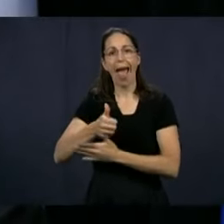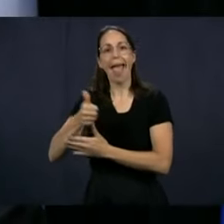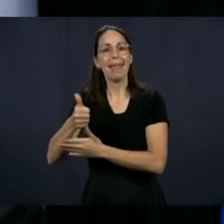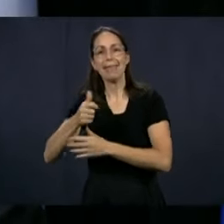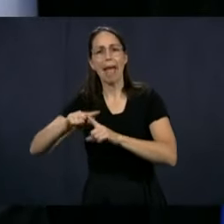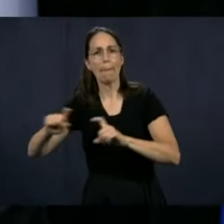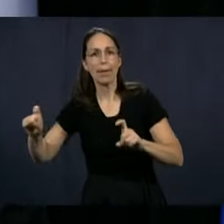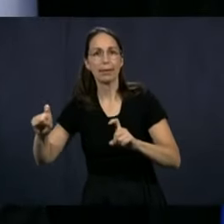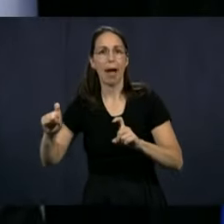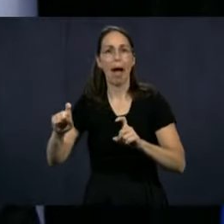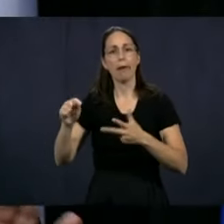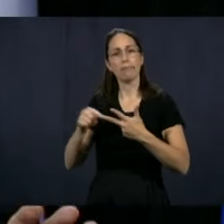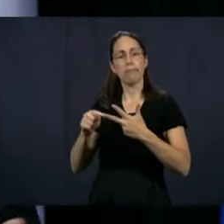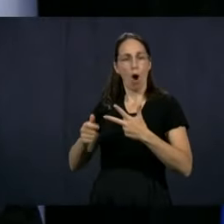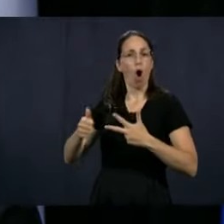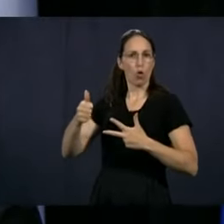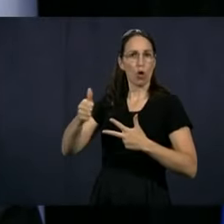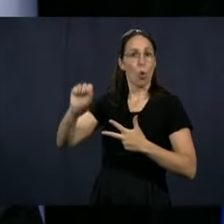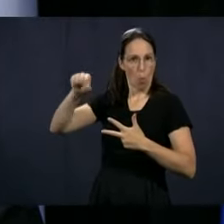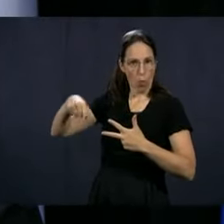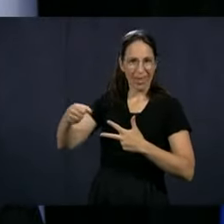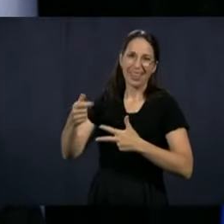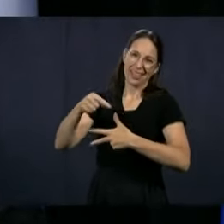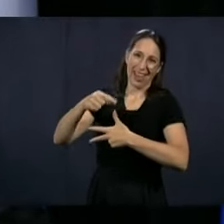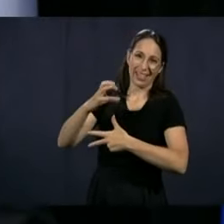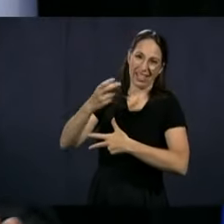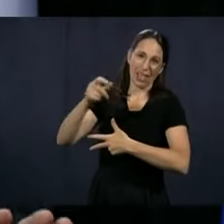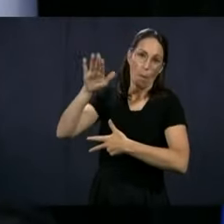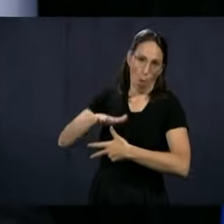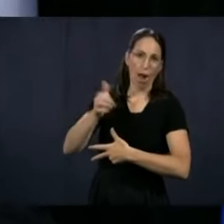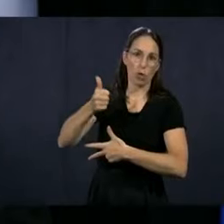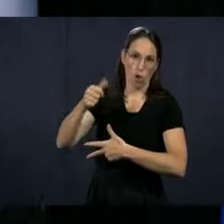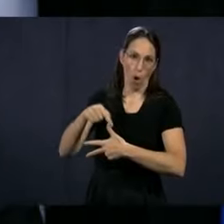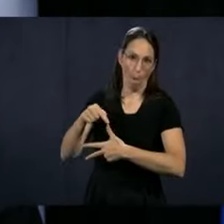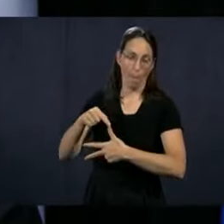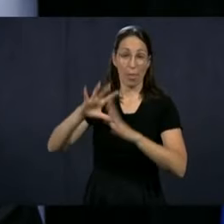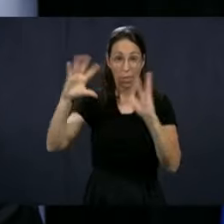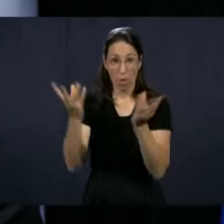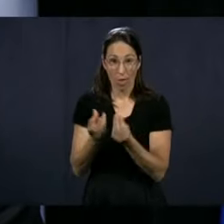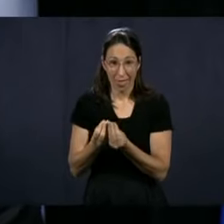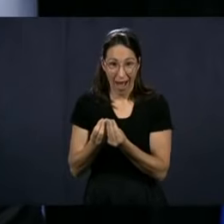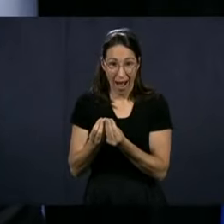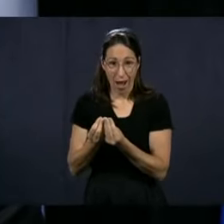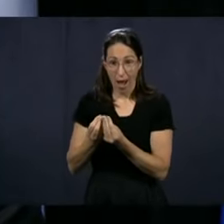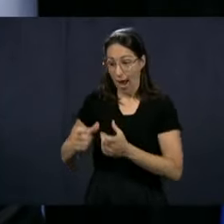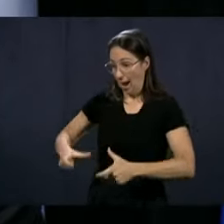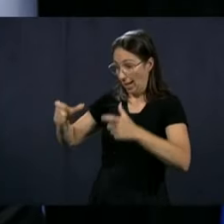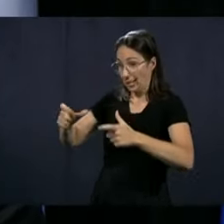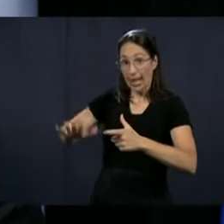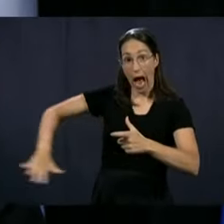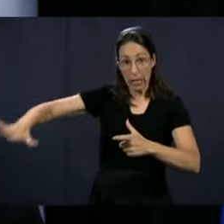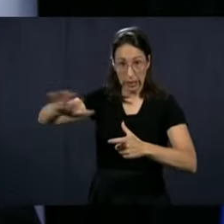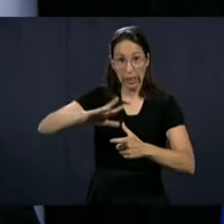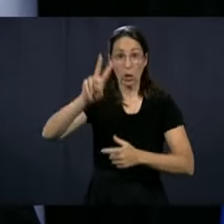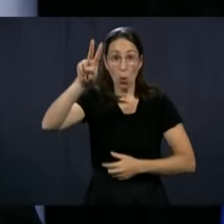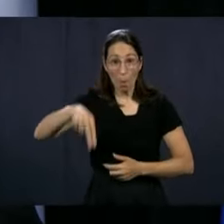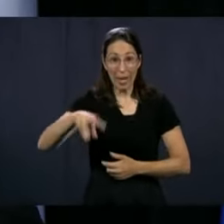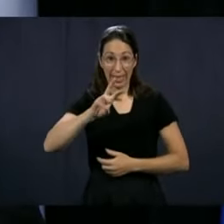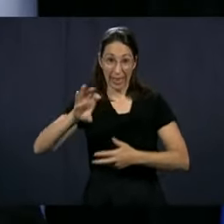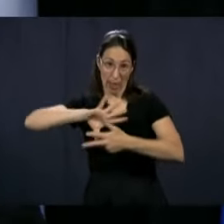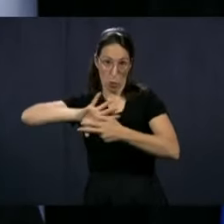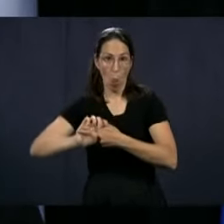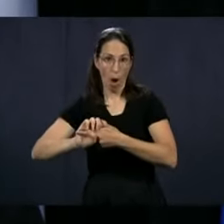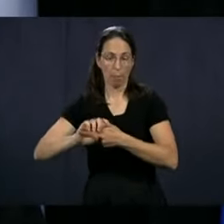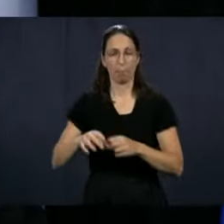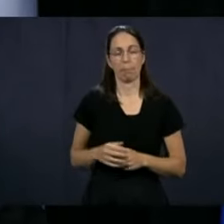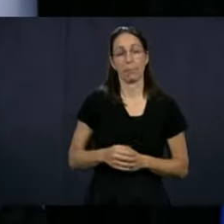with most people that are more autonomous, more independent than in CHSLDs. So, in all, there's 2,600